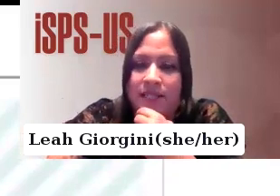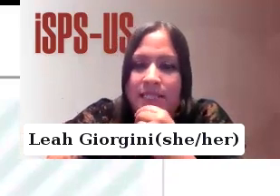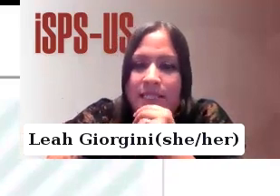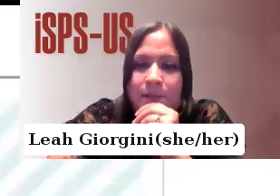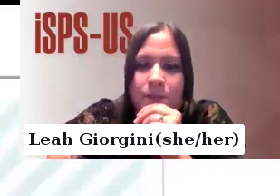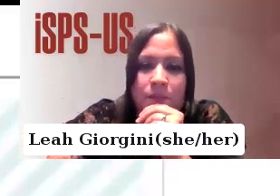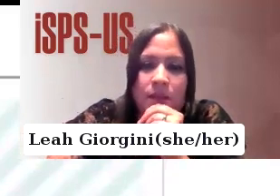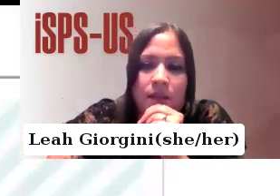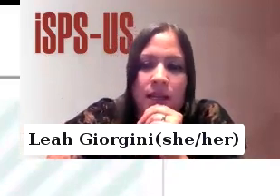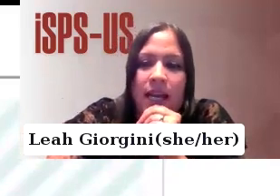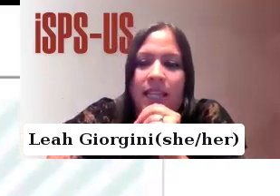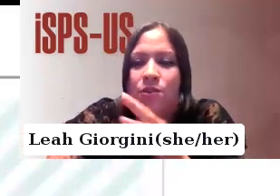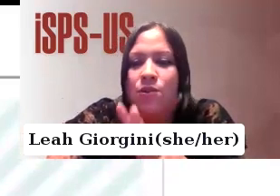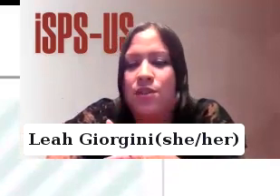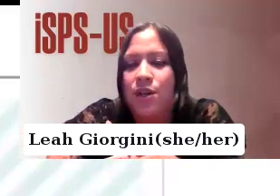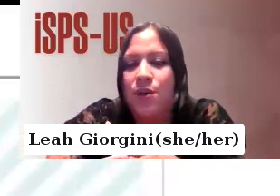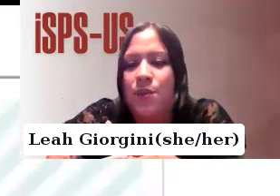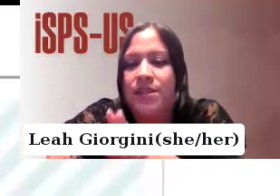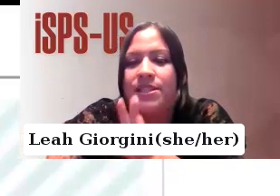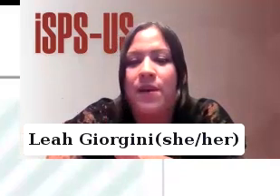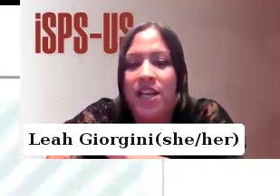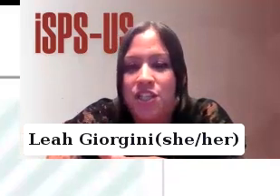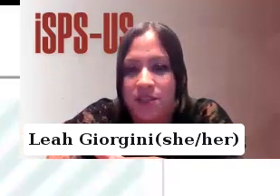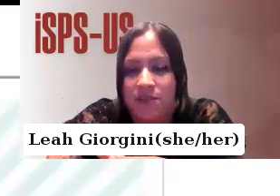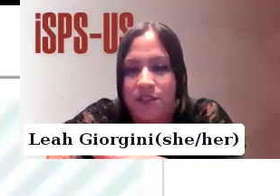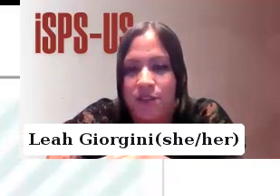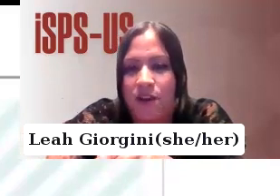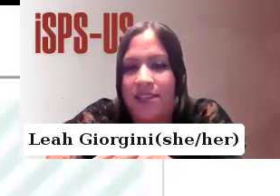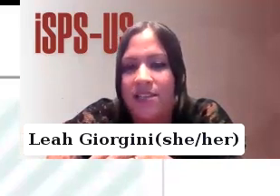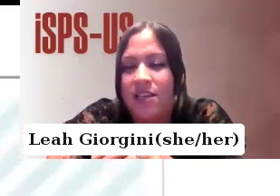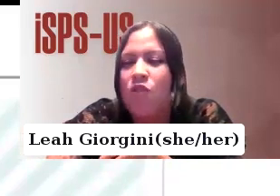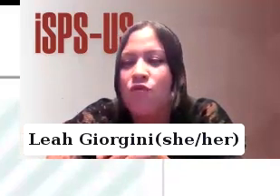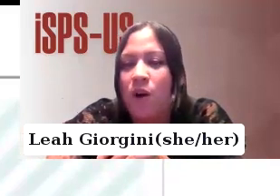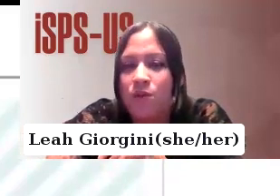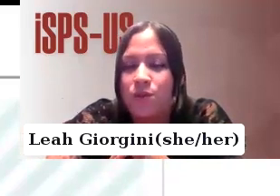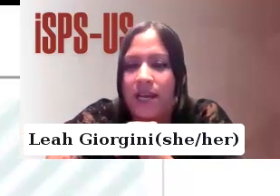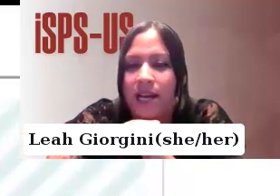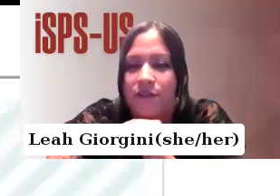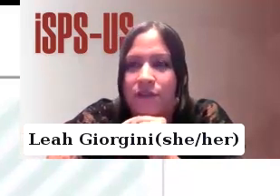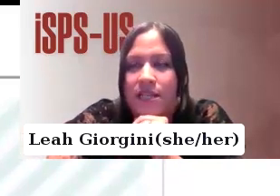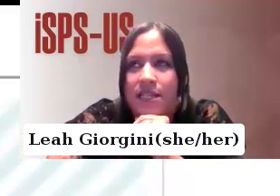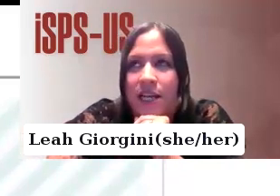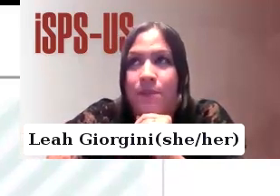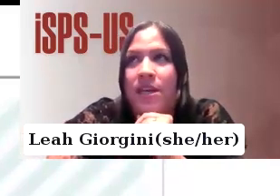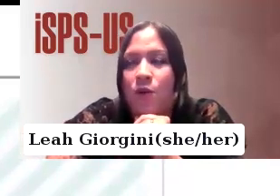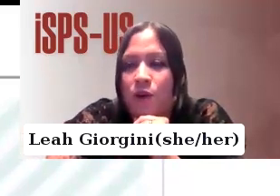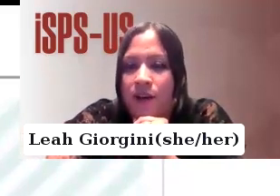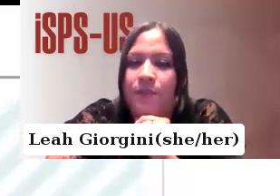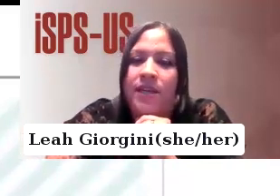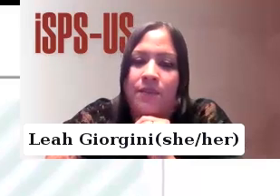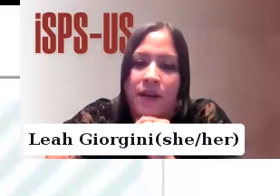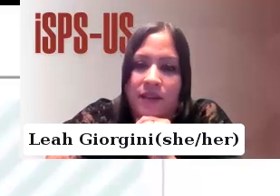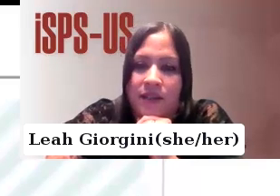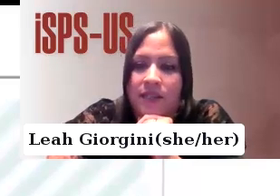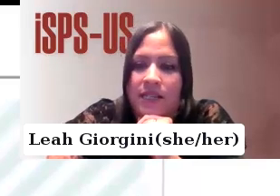living independently and there's also participation to the right and that's like our roles we have uh being a